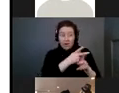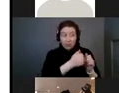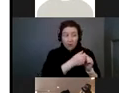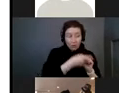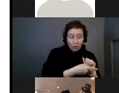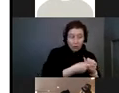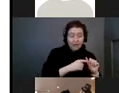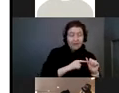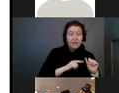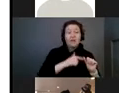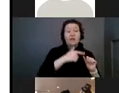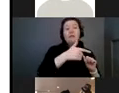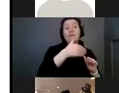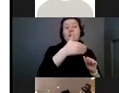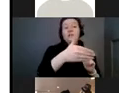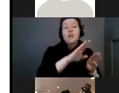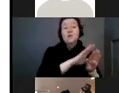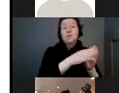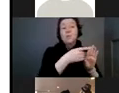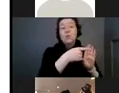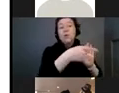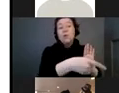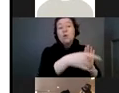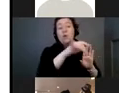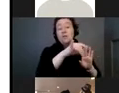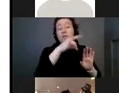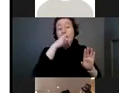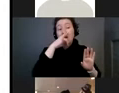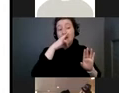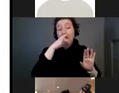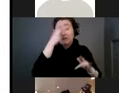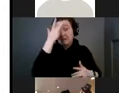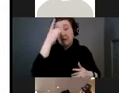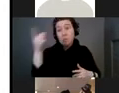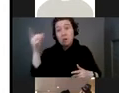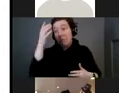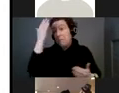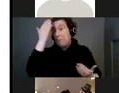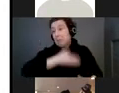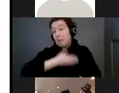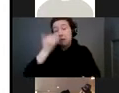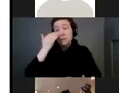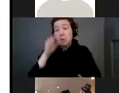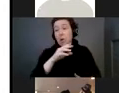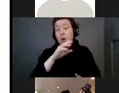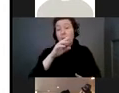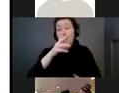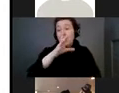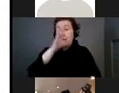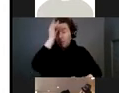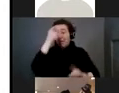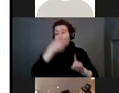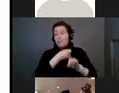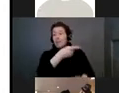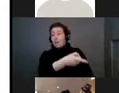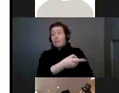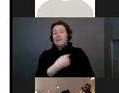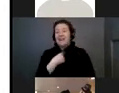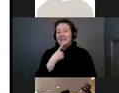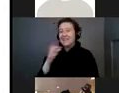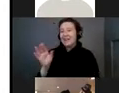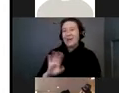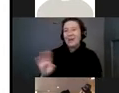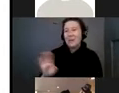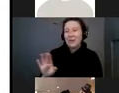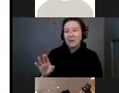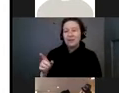door to the room next door. And the child would be shedding and you have no idea. So, I said that. I said, no. And